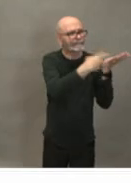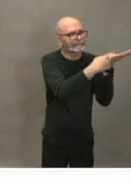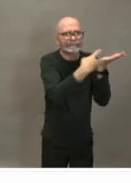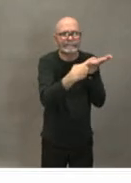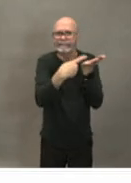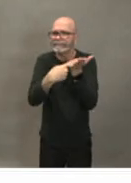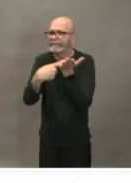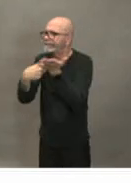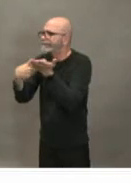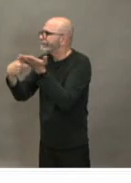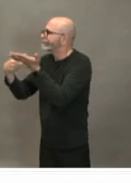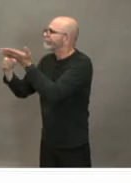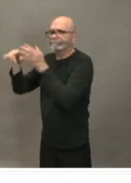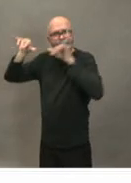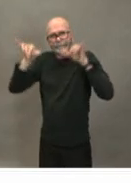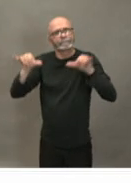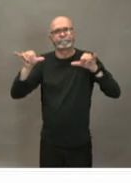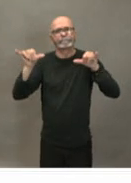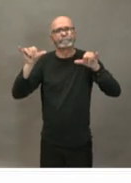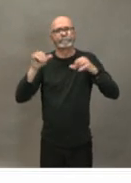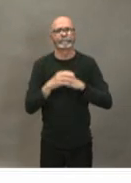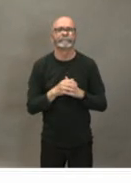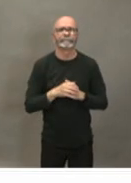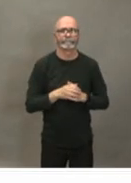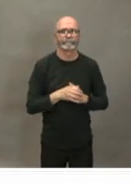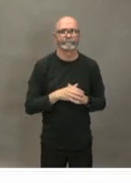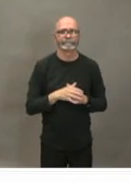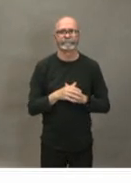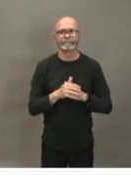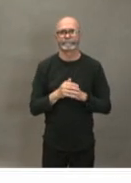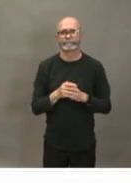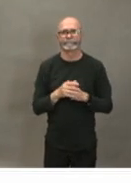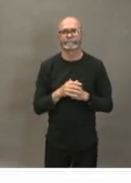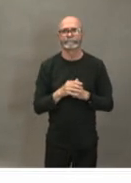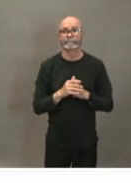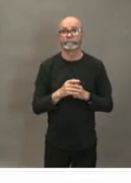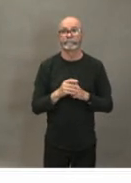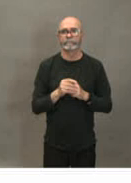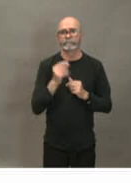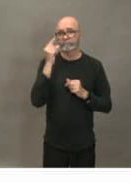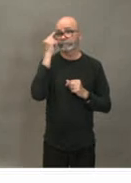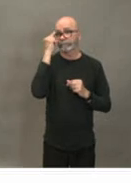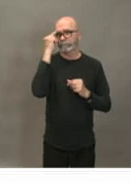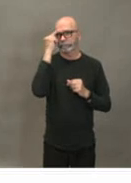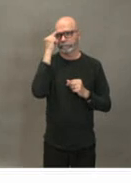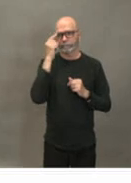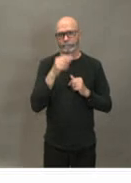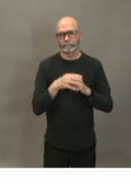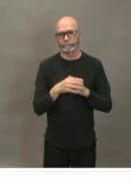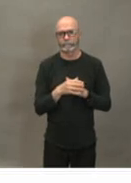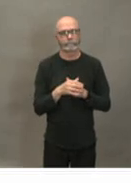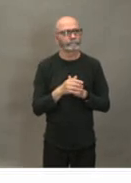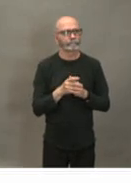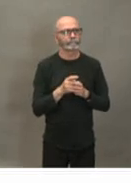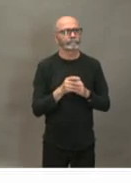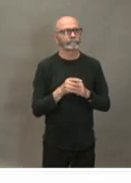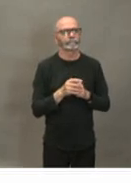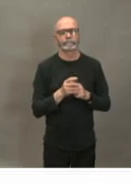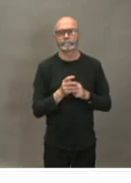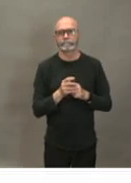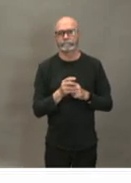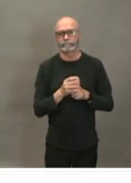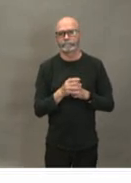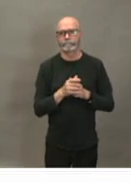not doing what can you speak to that so oh yeah go ahead no you go ahead so it's actually a lab issue uh